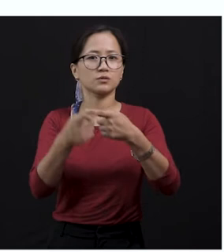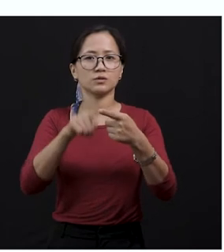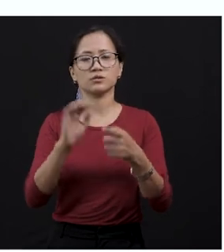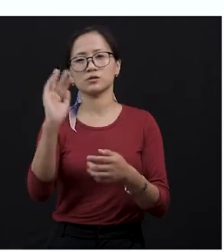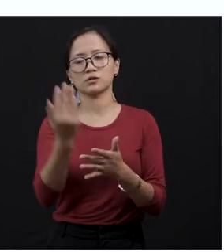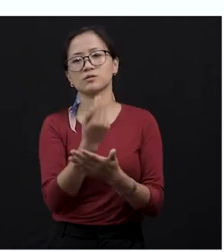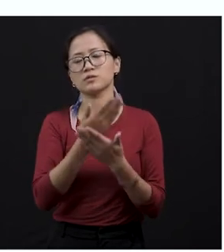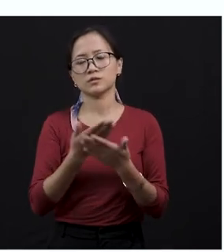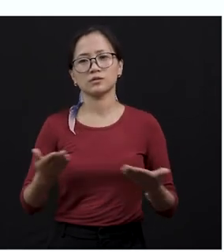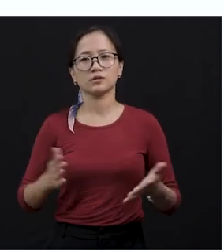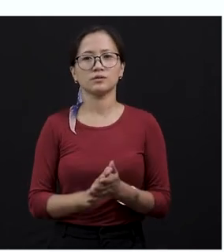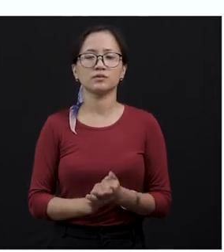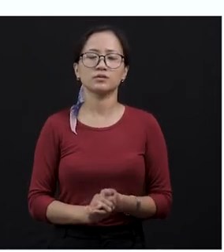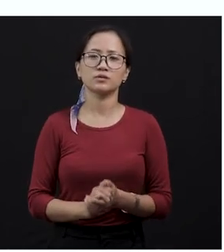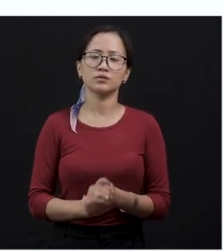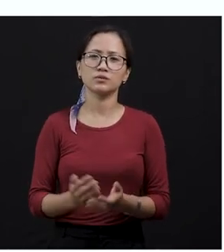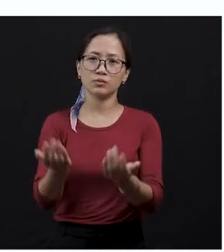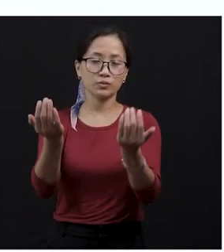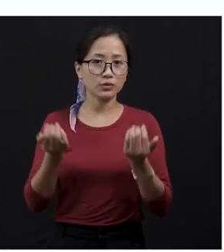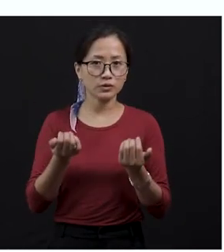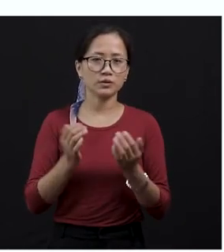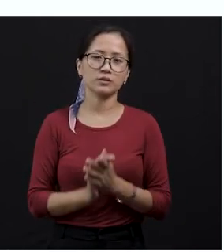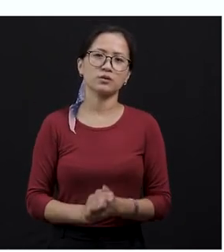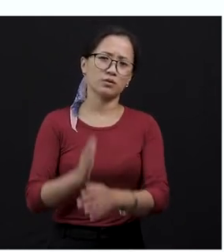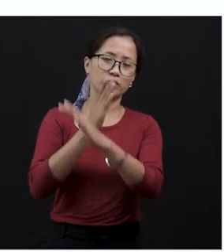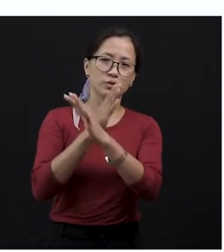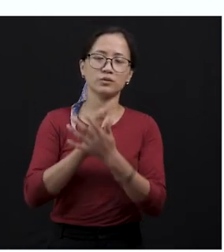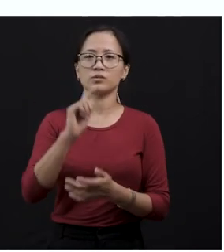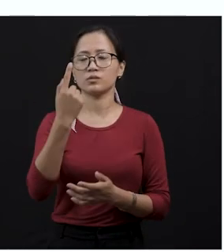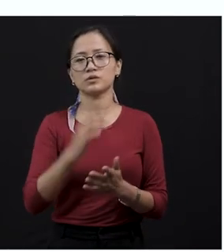that because they wanted to protect one of the combatants, okay?